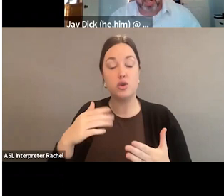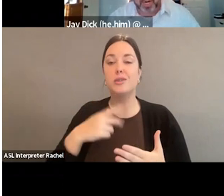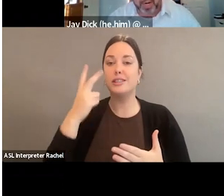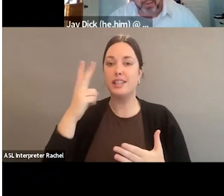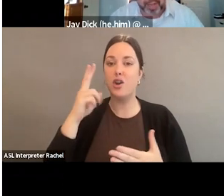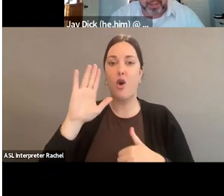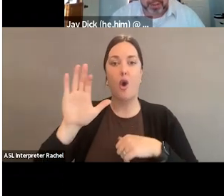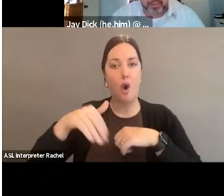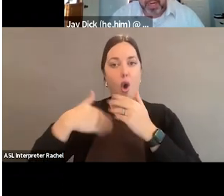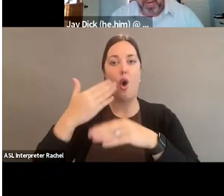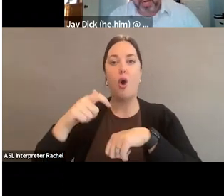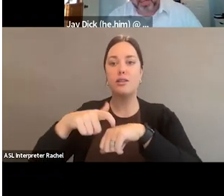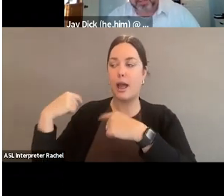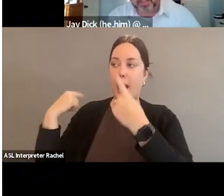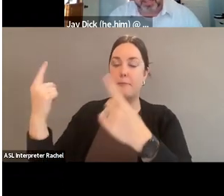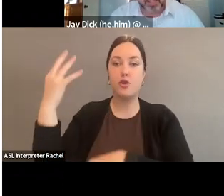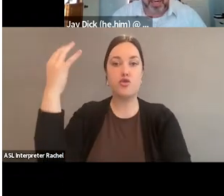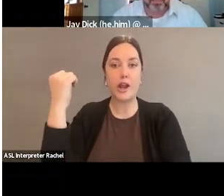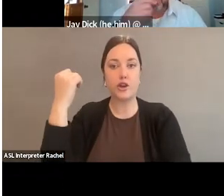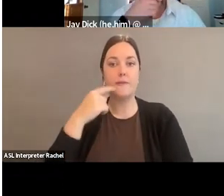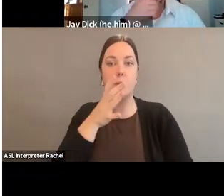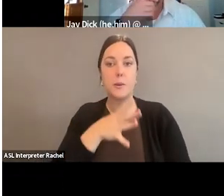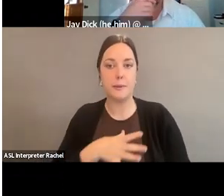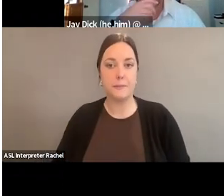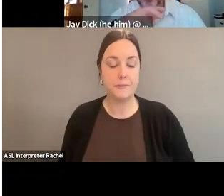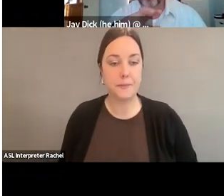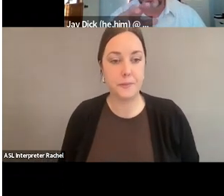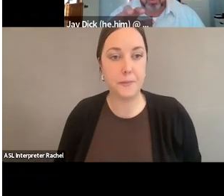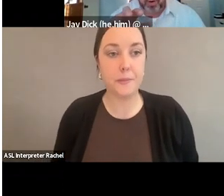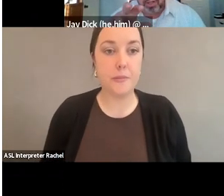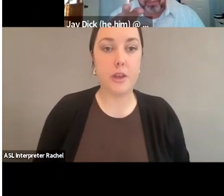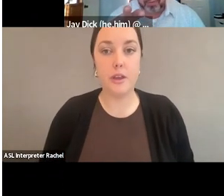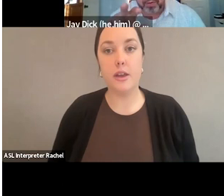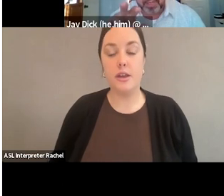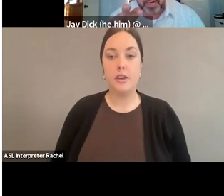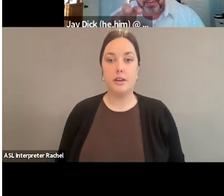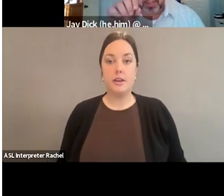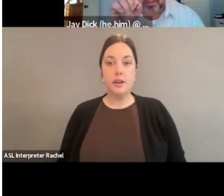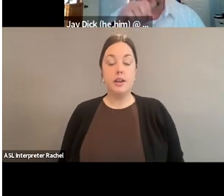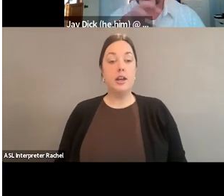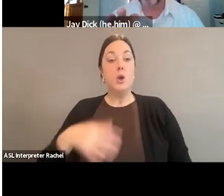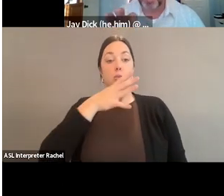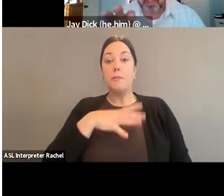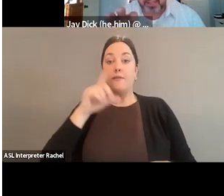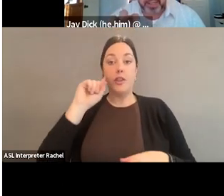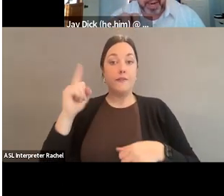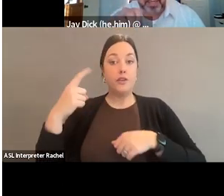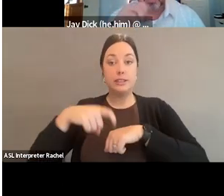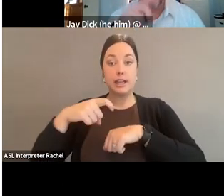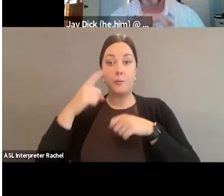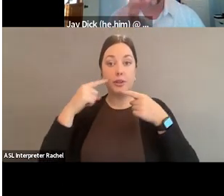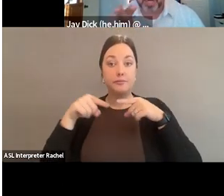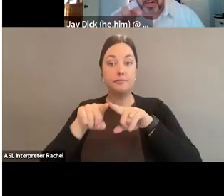all-time record with that, too. Next slide. Women will also, for the first time, serve simultaneously